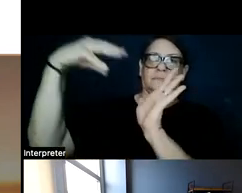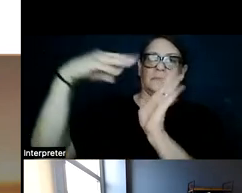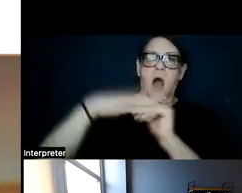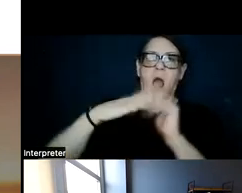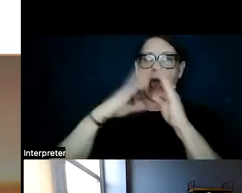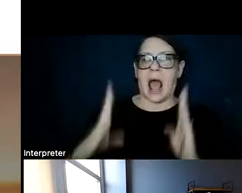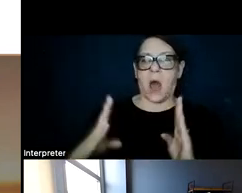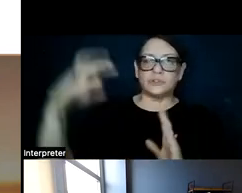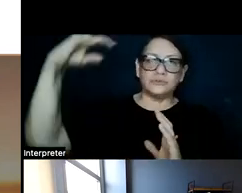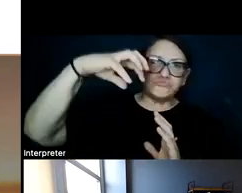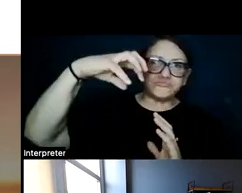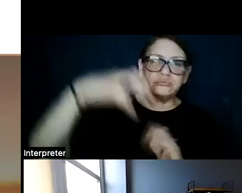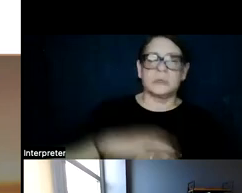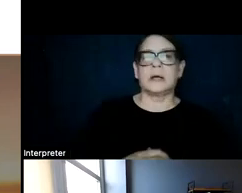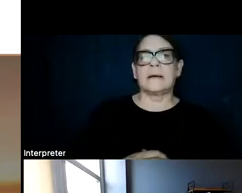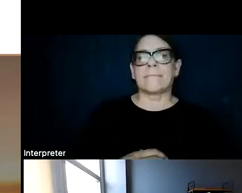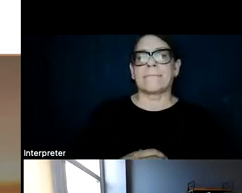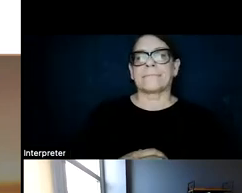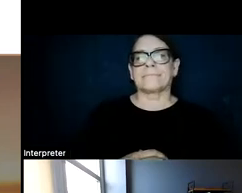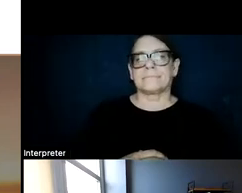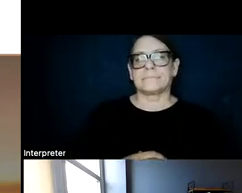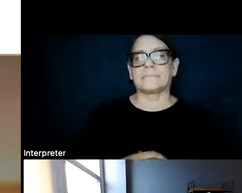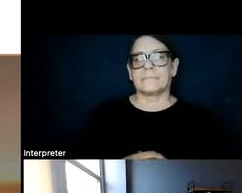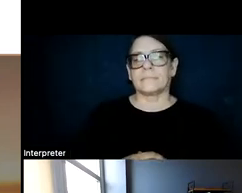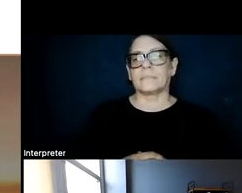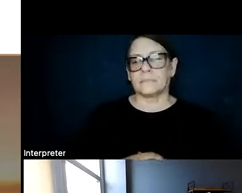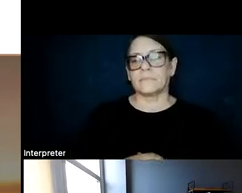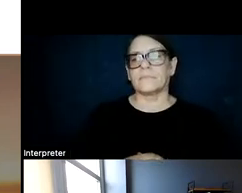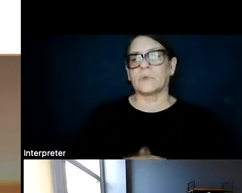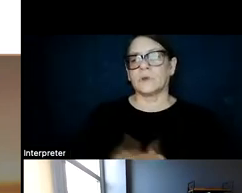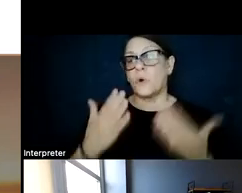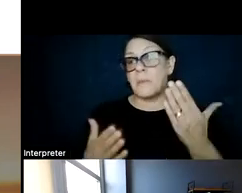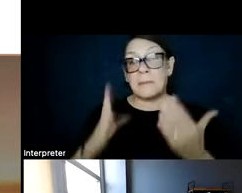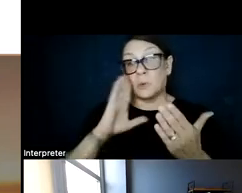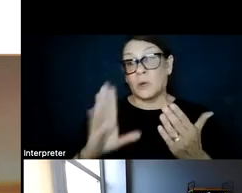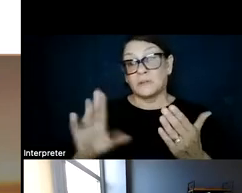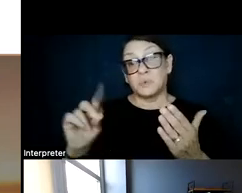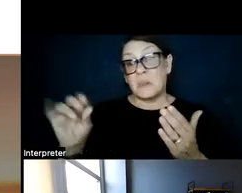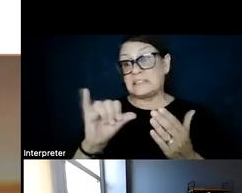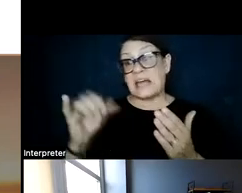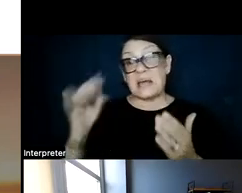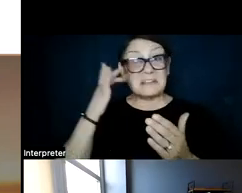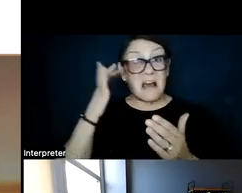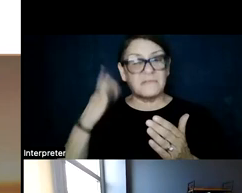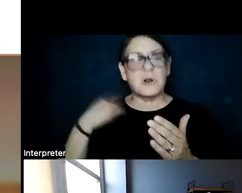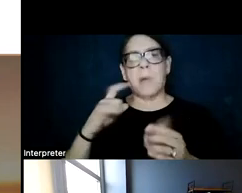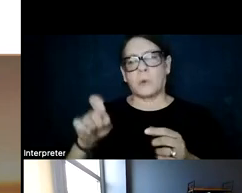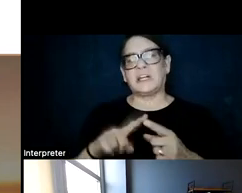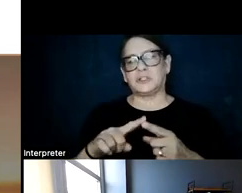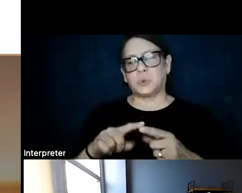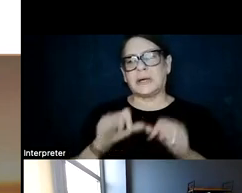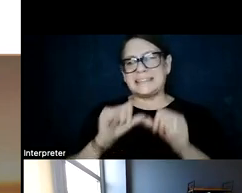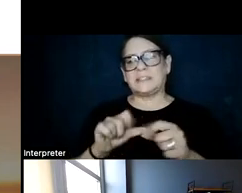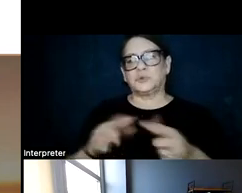metering, don't do what California is doing and introduce net energy metering 3.0. We have to continue to incentivize rooftop